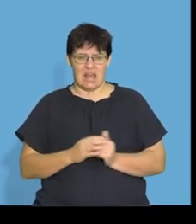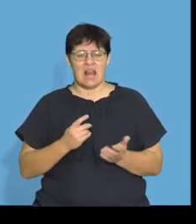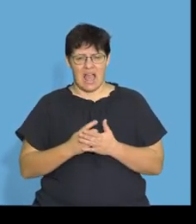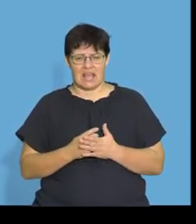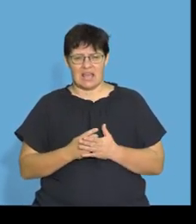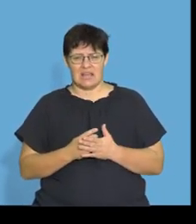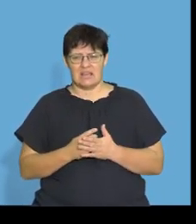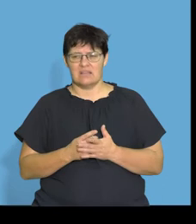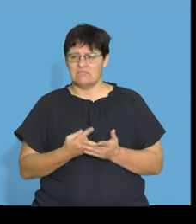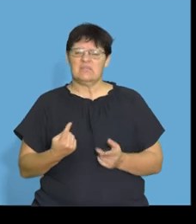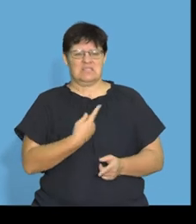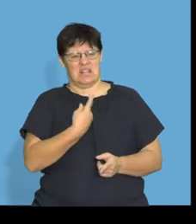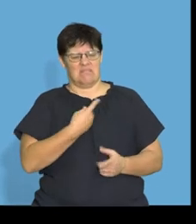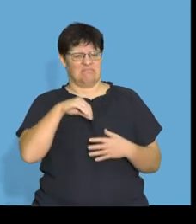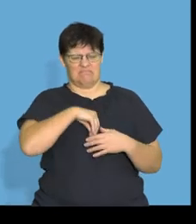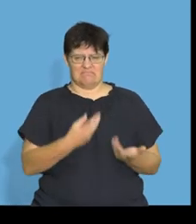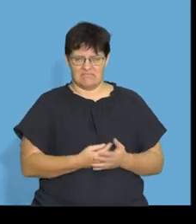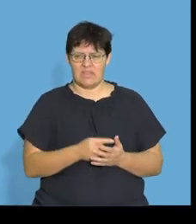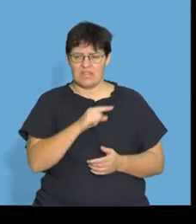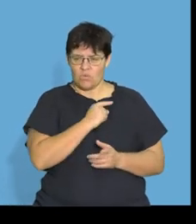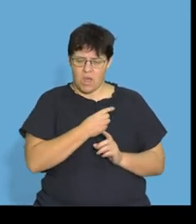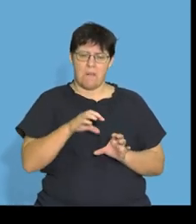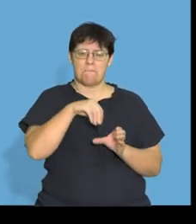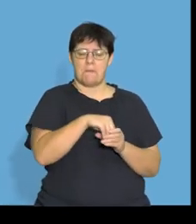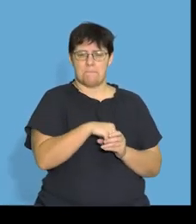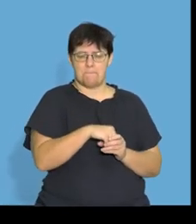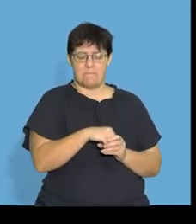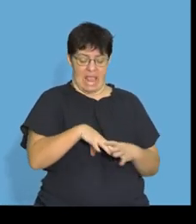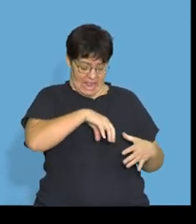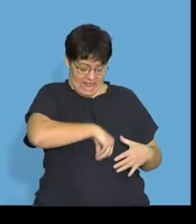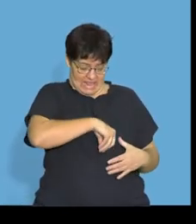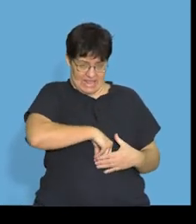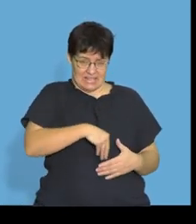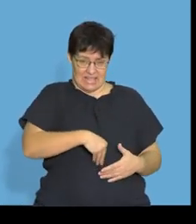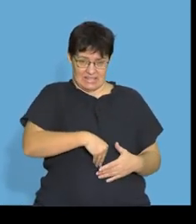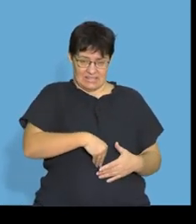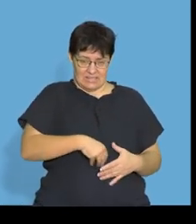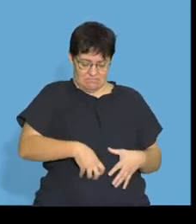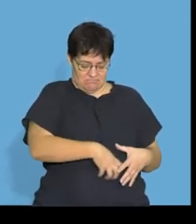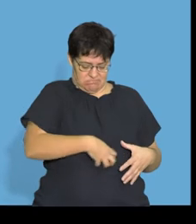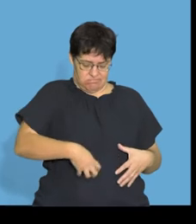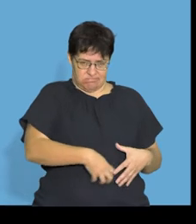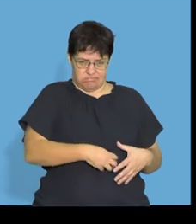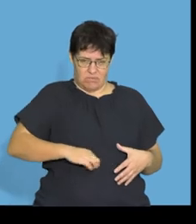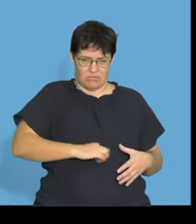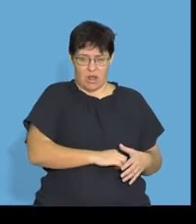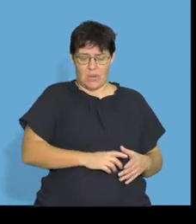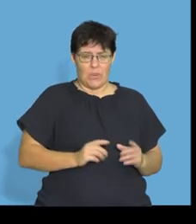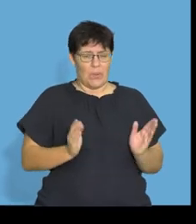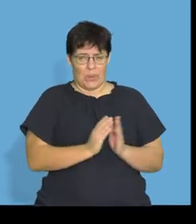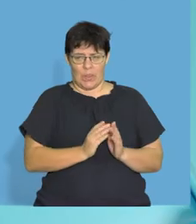body can't, it's kind of like C's to it yourself. Inside, you'll see, that's why I've got this picture over here. Inside your